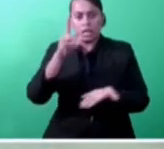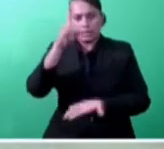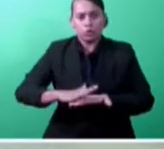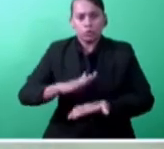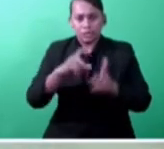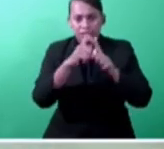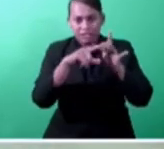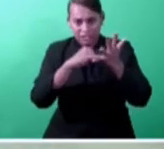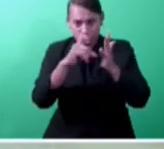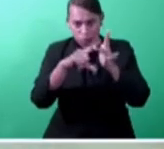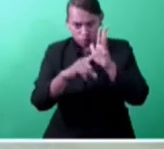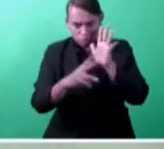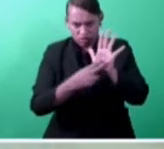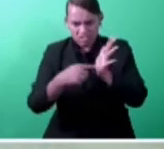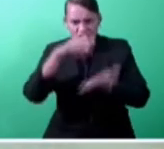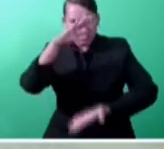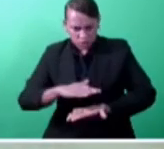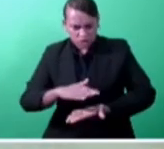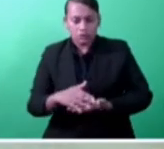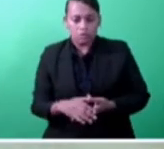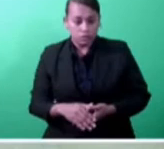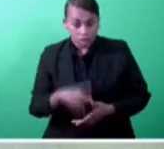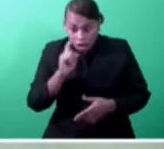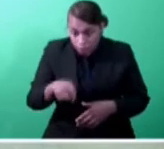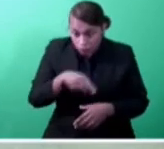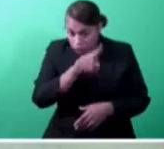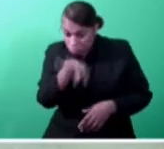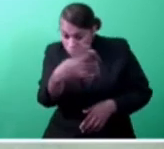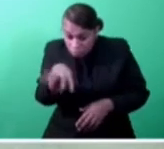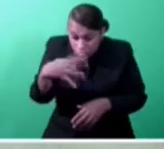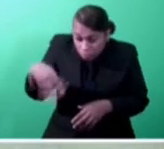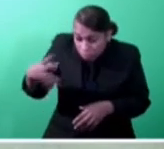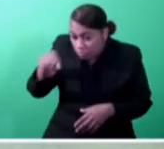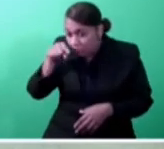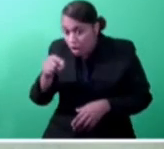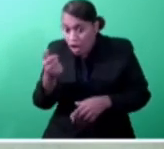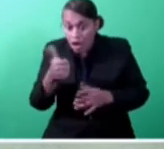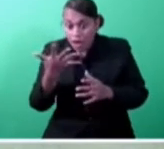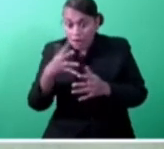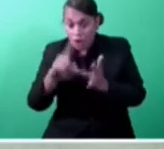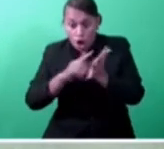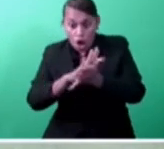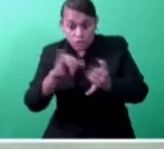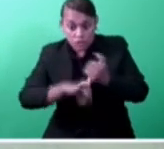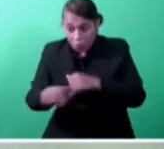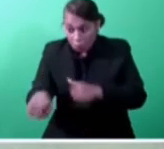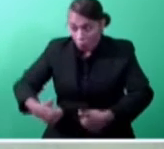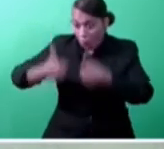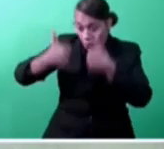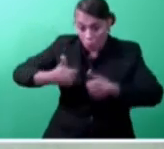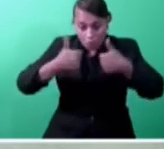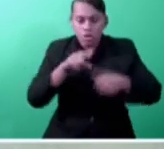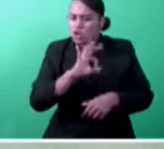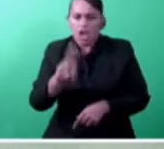-ups that will operate from a property that has OHS and NFA certification will not be required to obtain these certificates